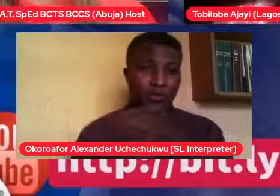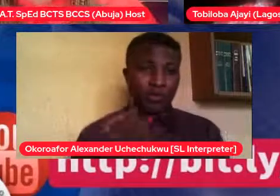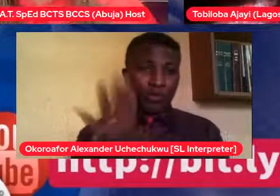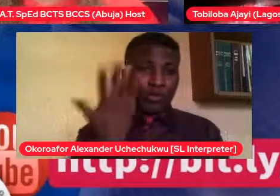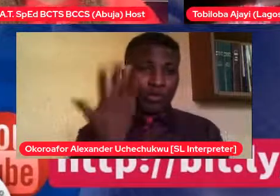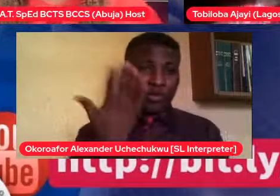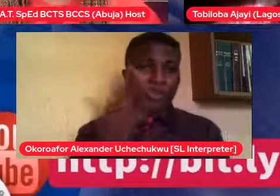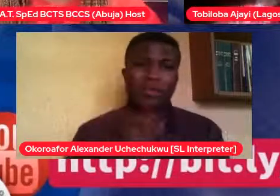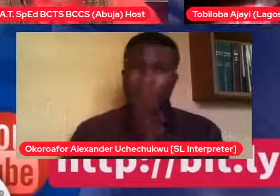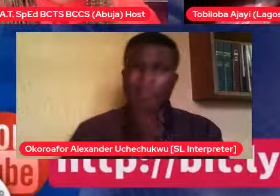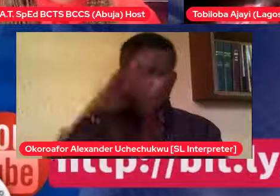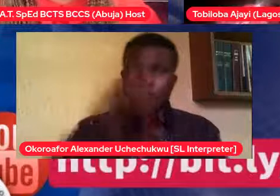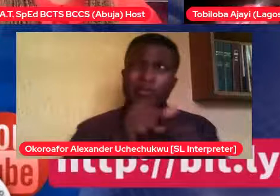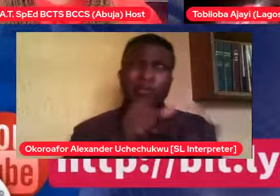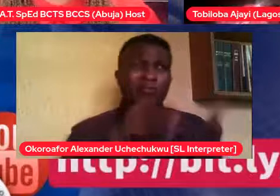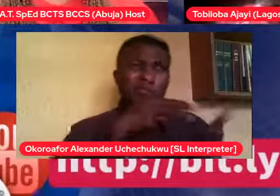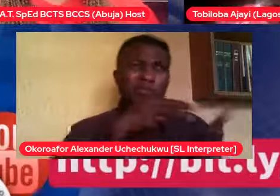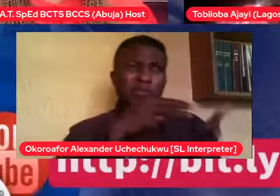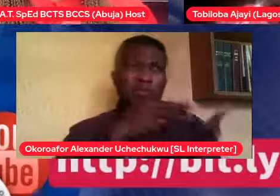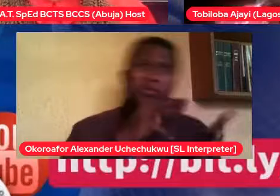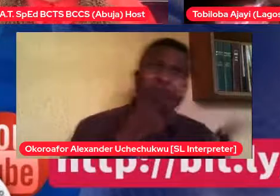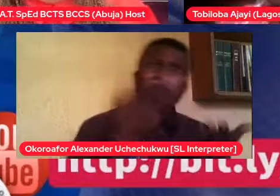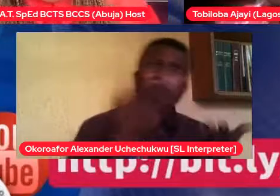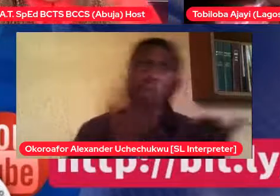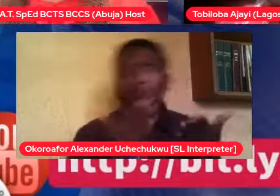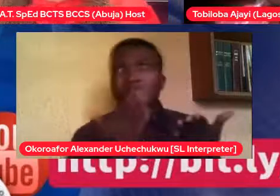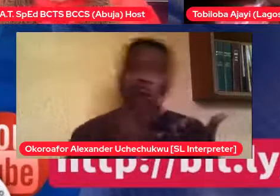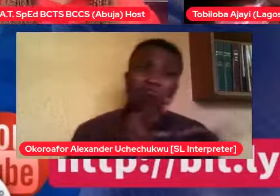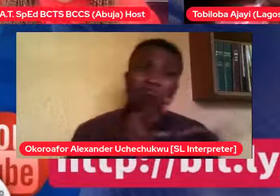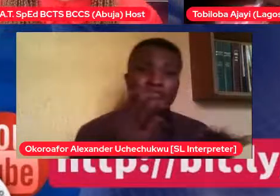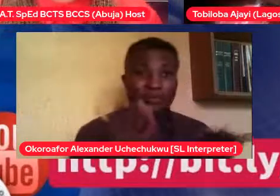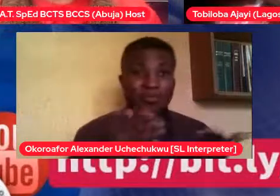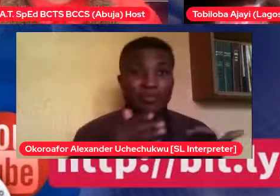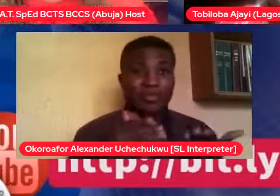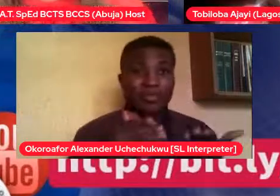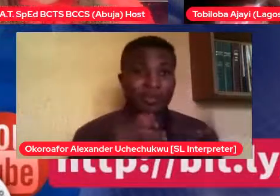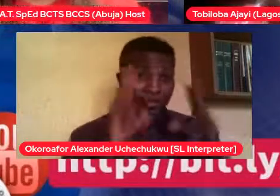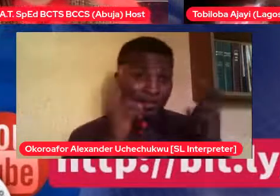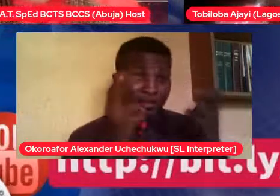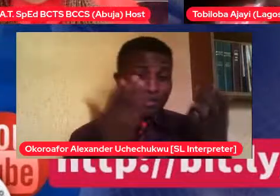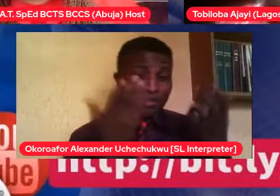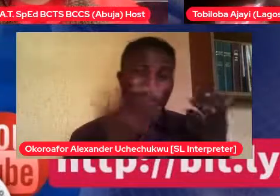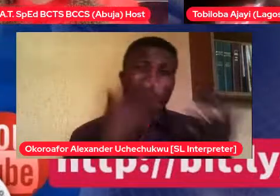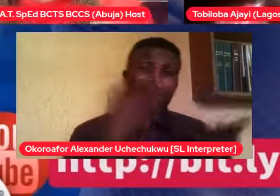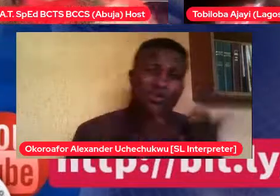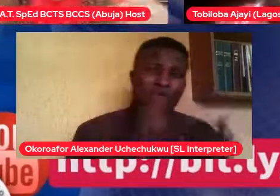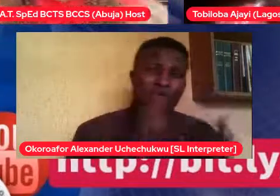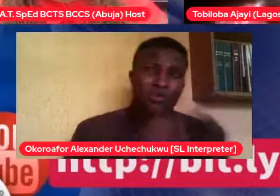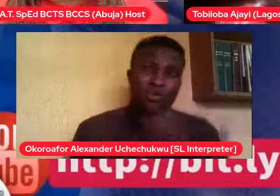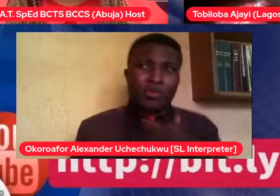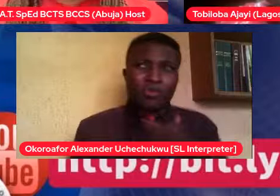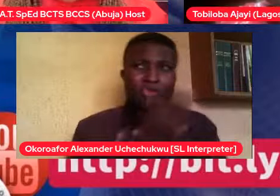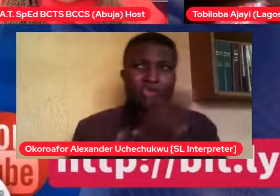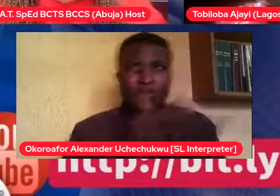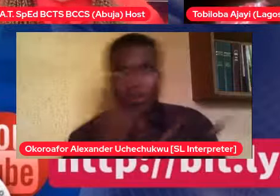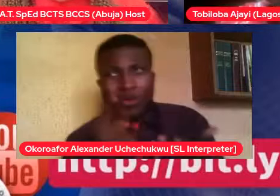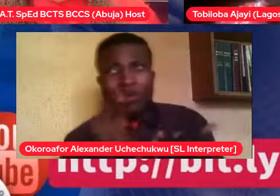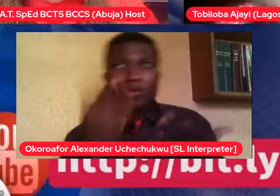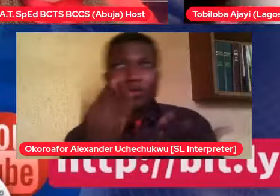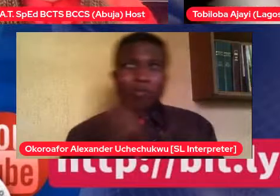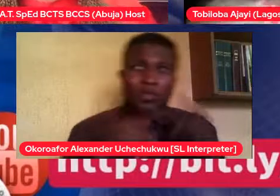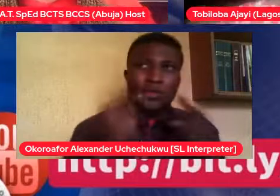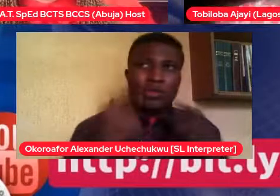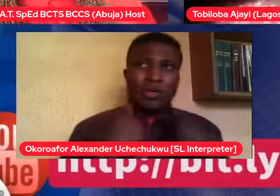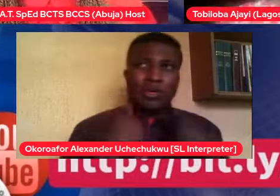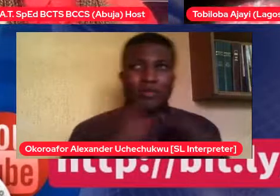for me, you know, they were like, okay, it's good to love someone, but you have to wait because you have children, it comes with responsibility and all